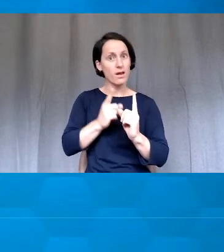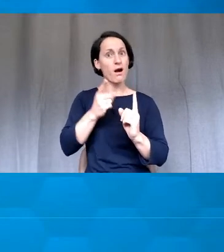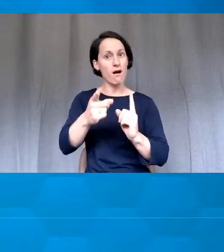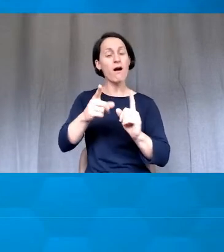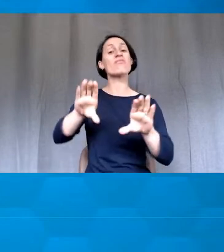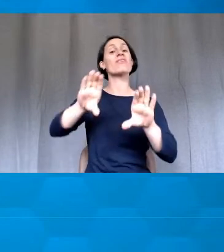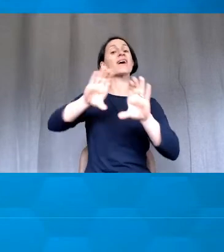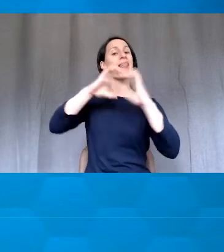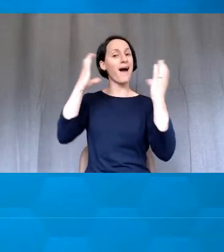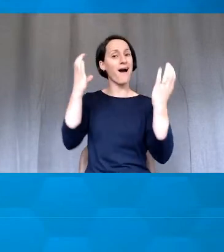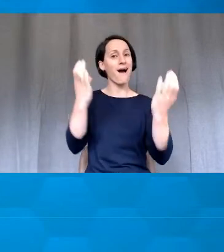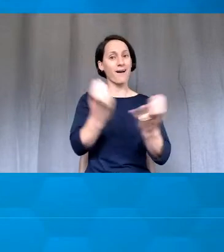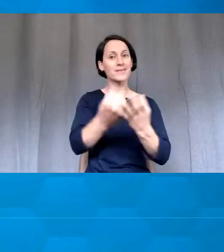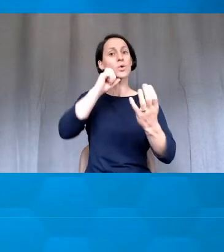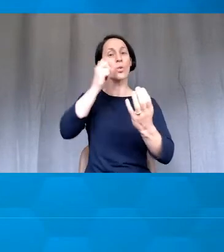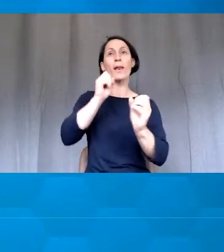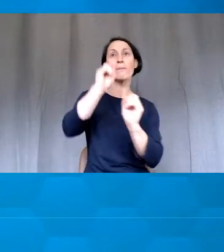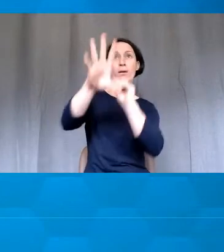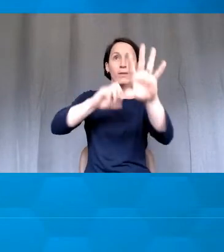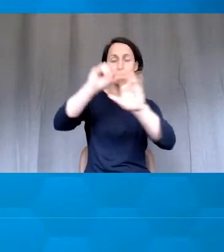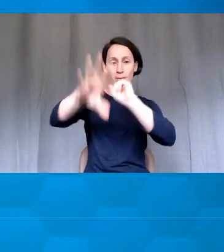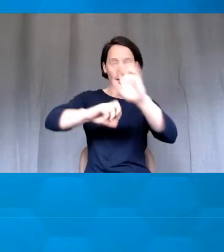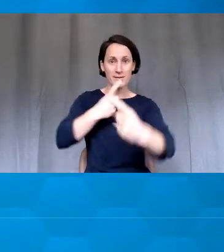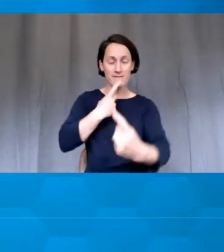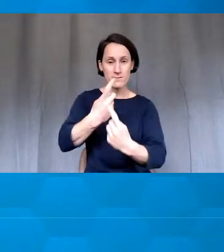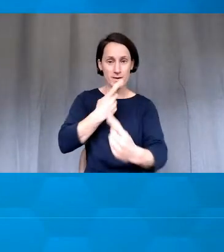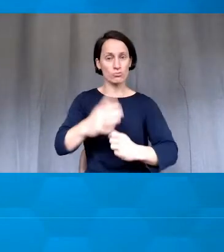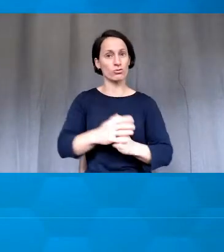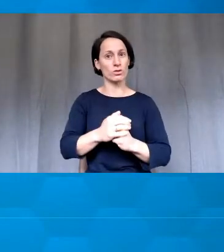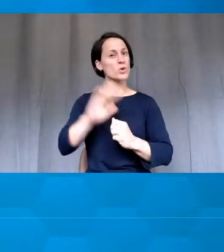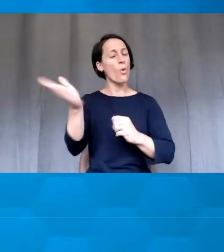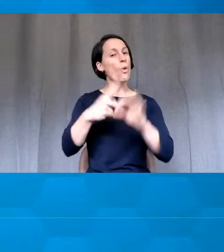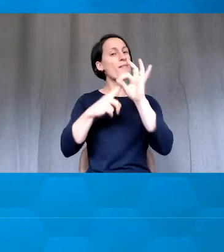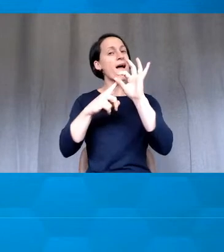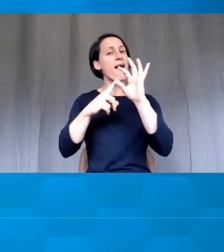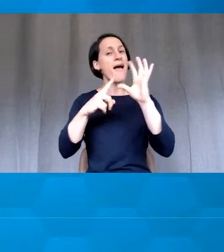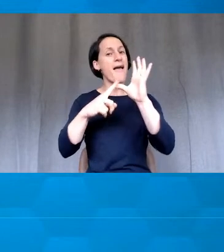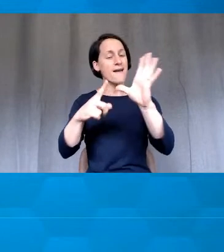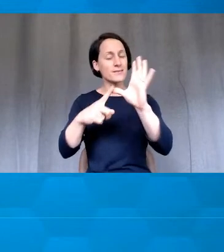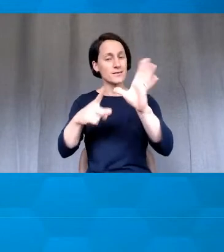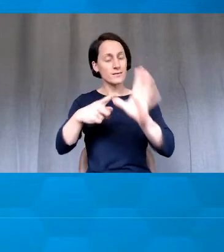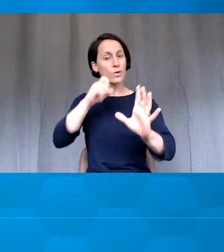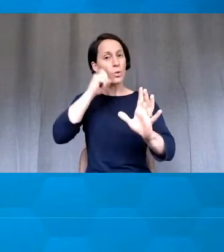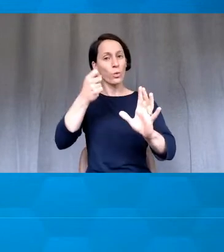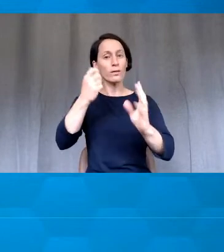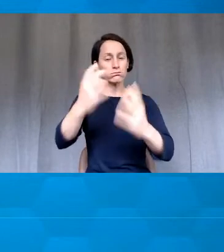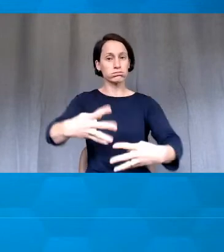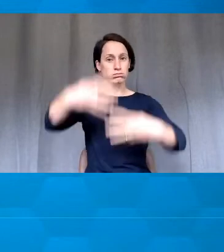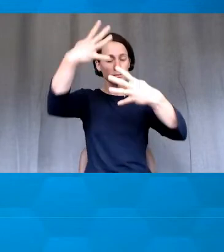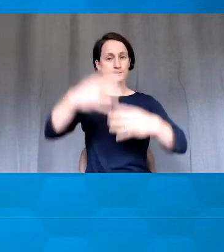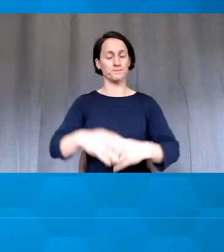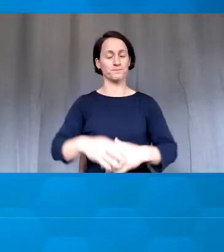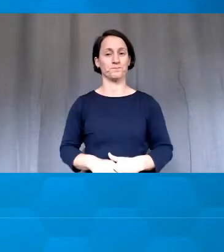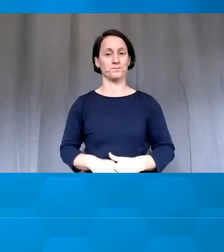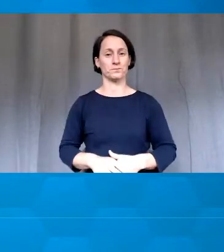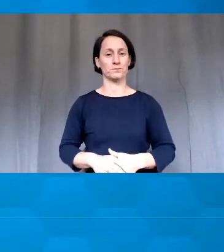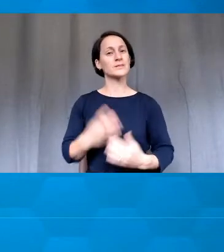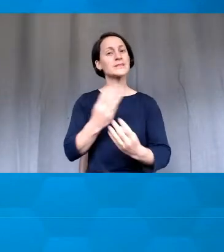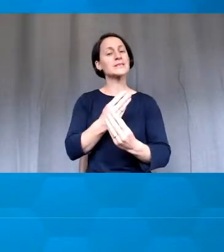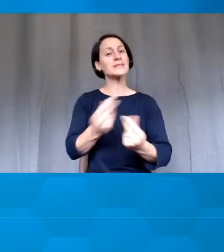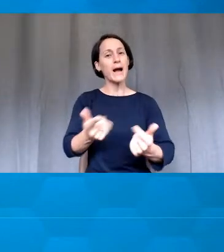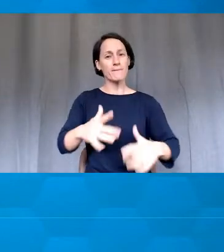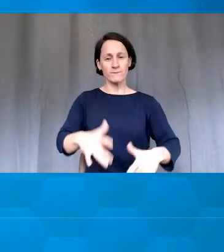answers to this question. And these answers that they come up with tend to be things like, well, it's particularly impactful if it's